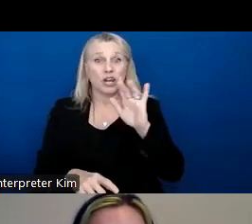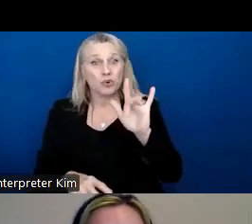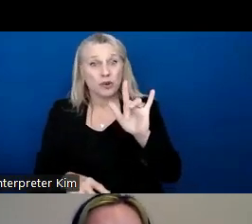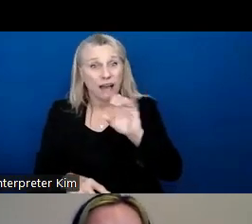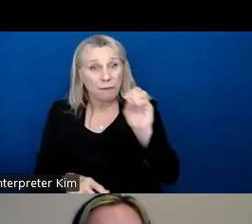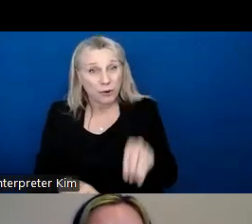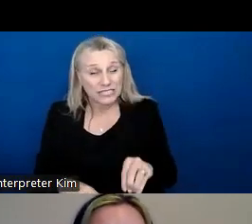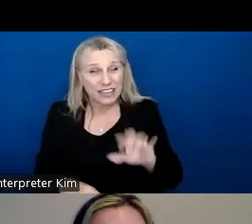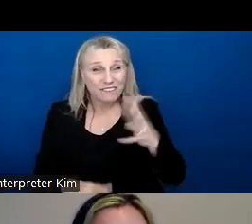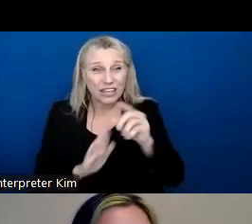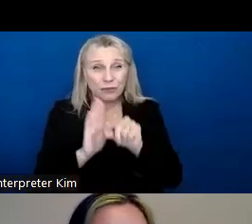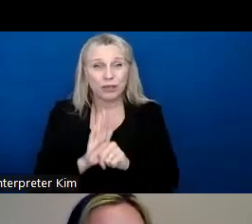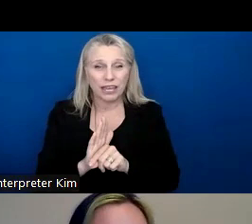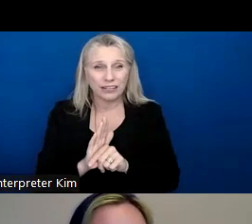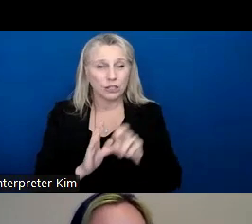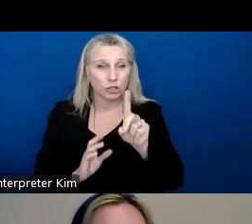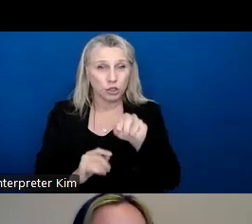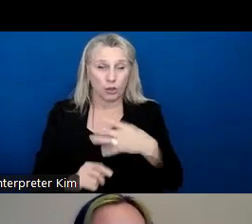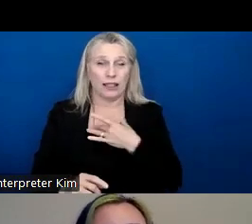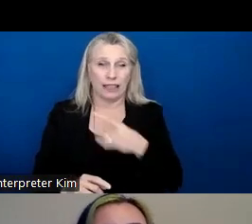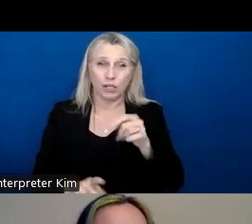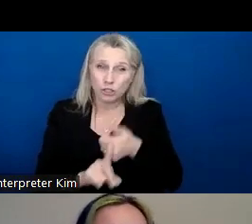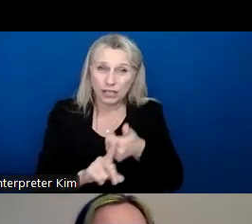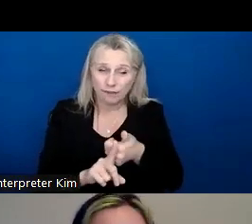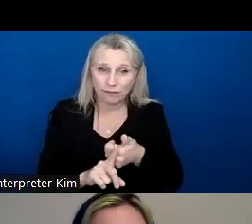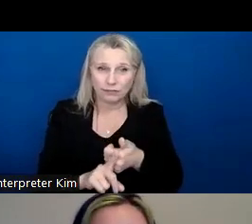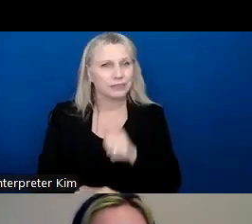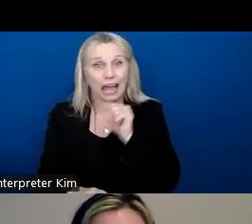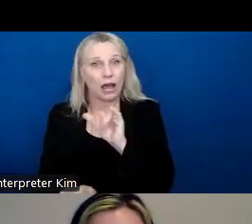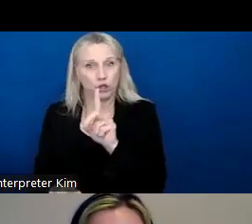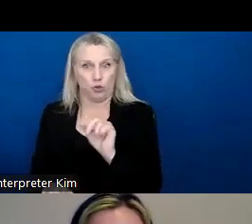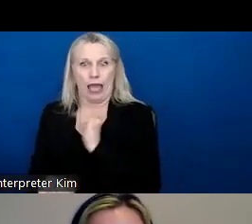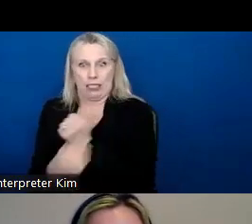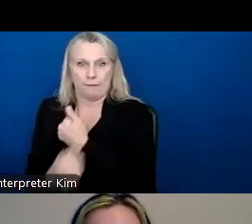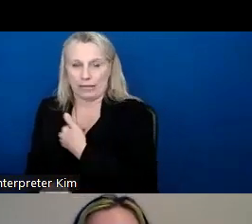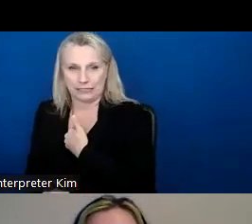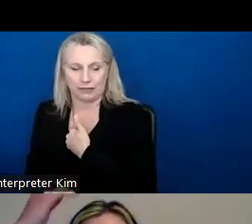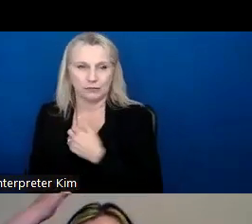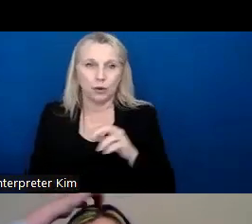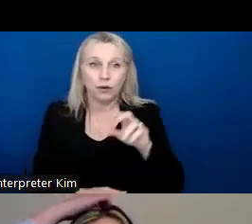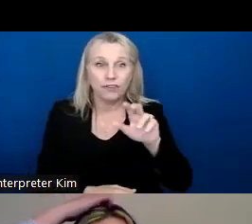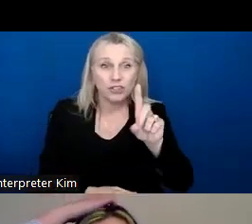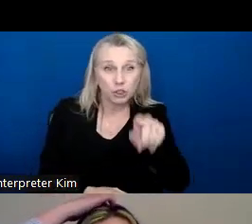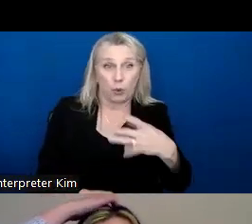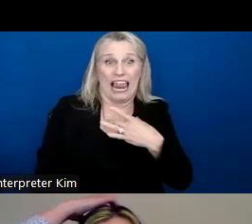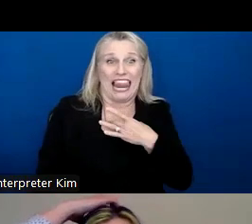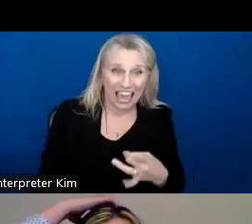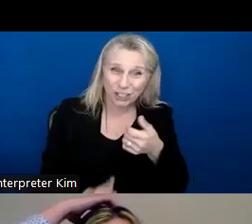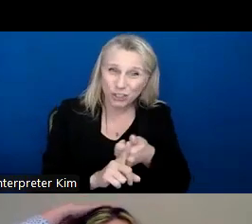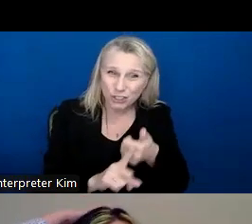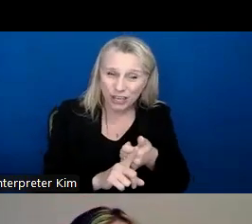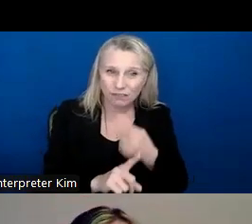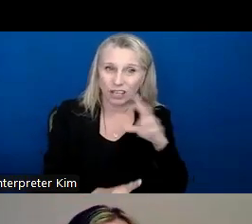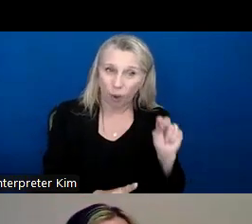% of fifth graders. Do you like yourself? Not even, do you love yourself? Do you like yourself? And it was no. Um, and I know we've touched on